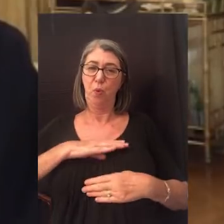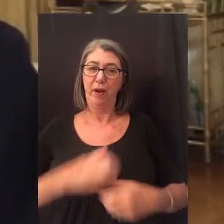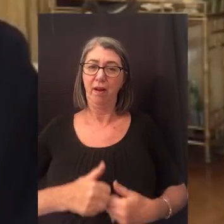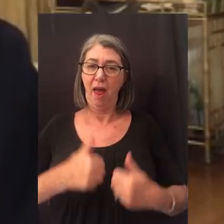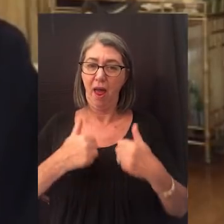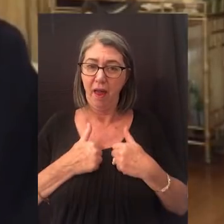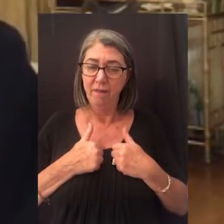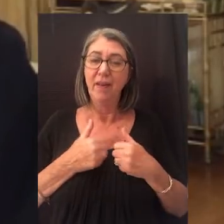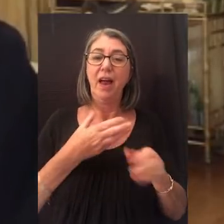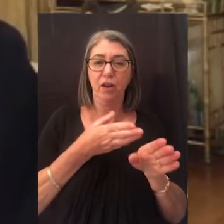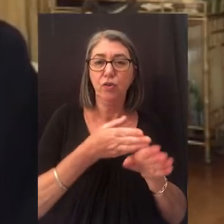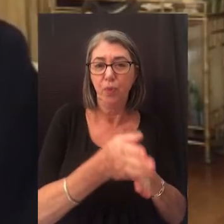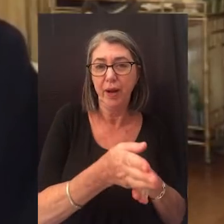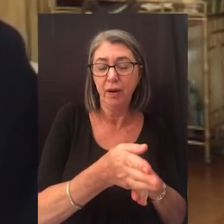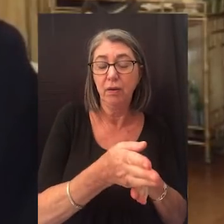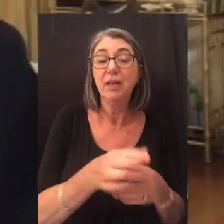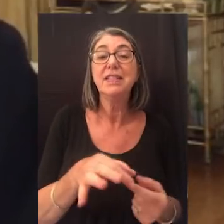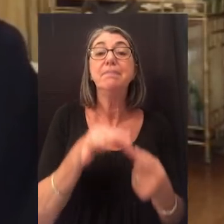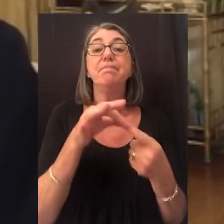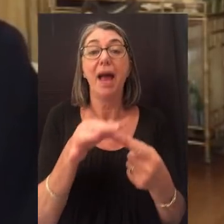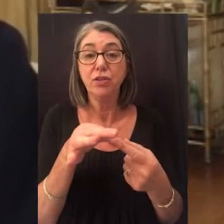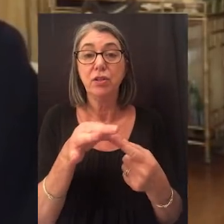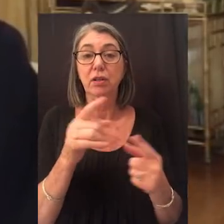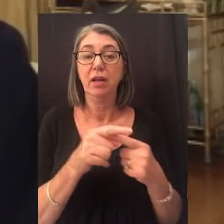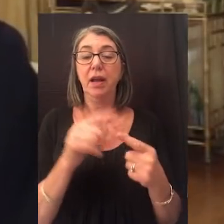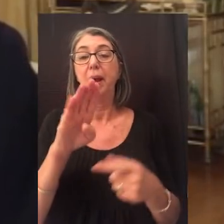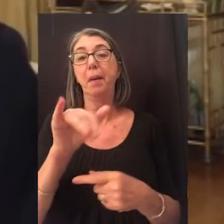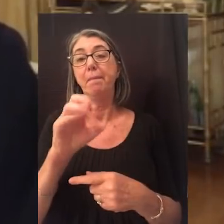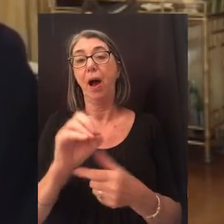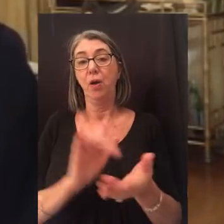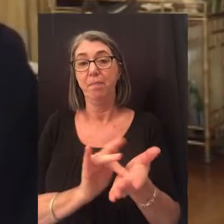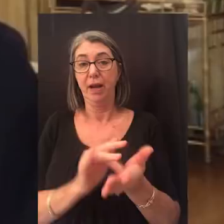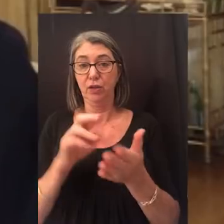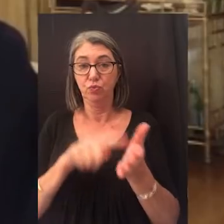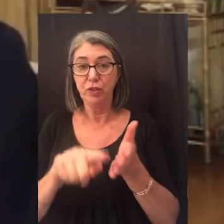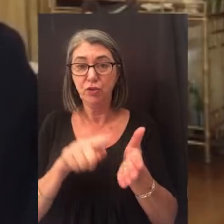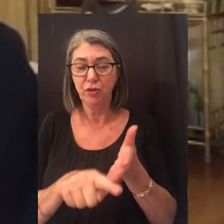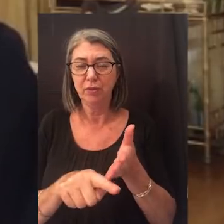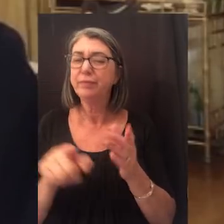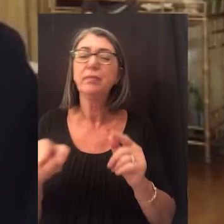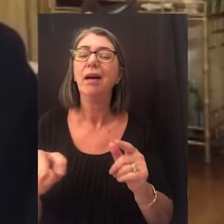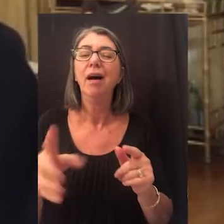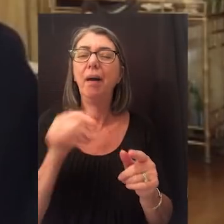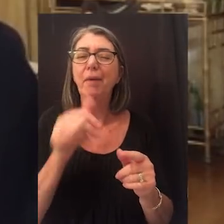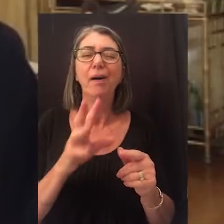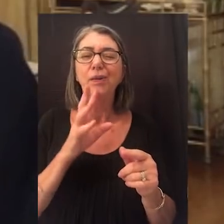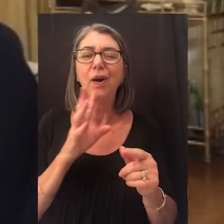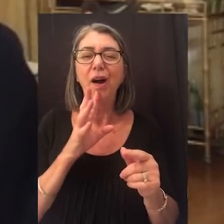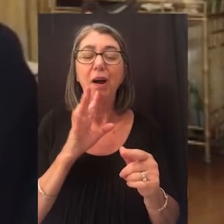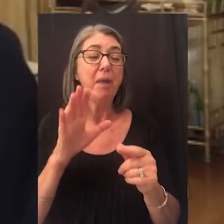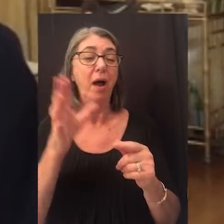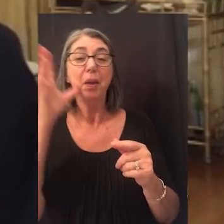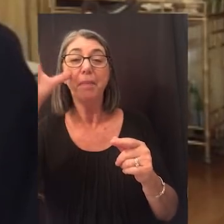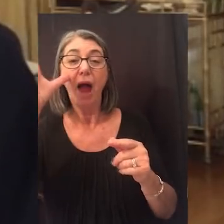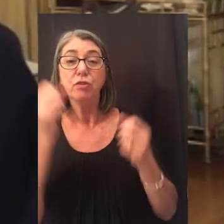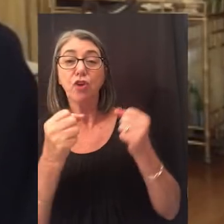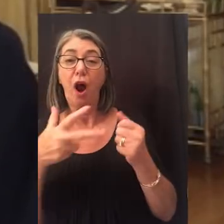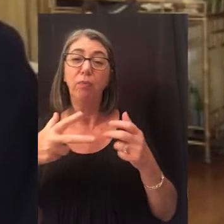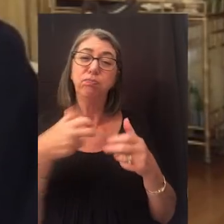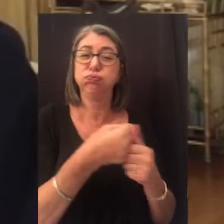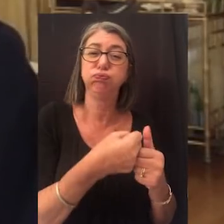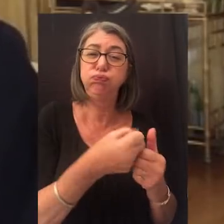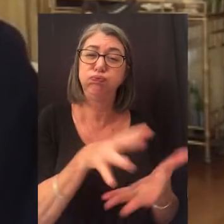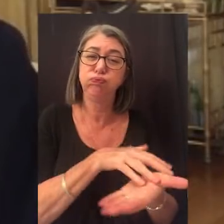life and career, particularly in biomedical research. I'm not talking about totaling your parents' car